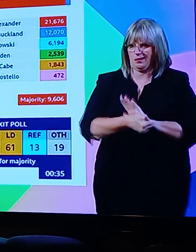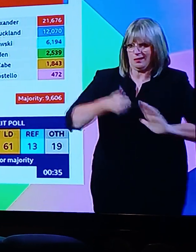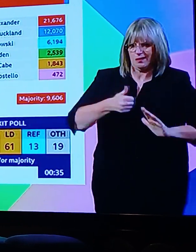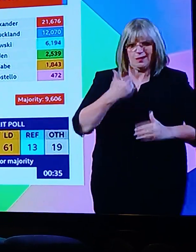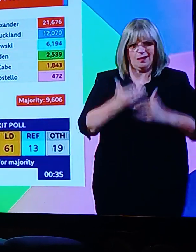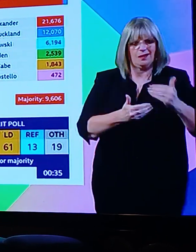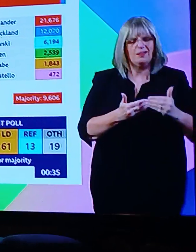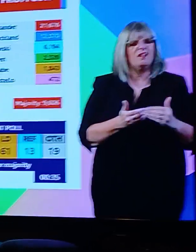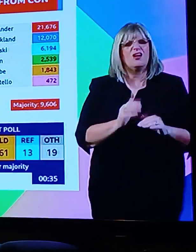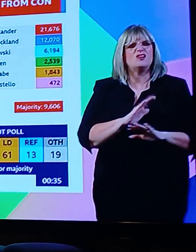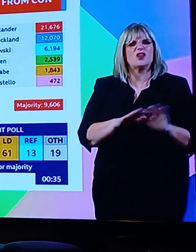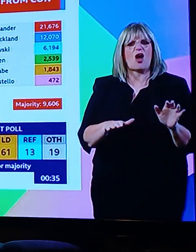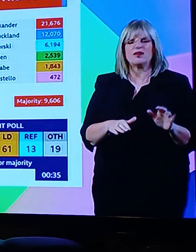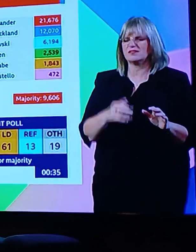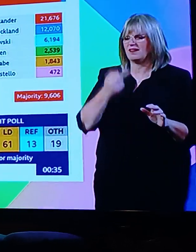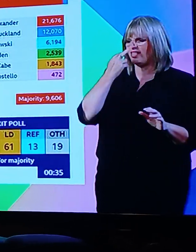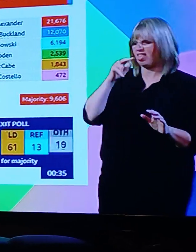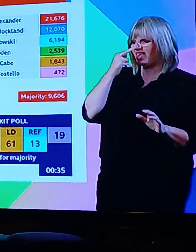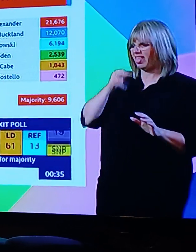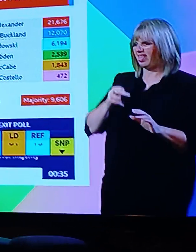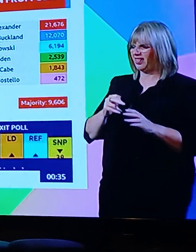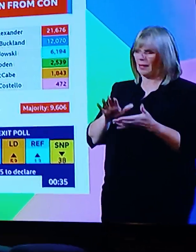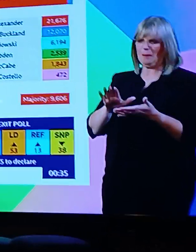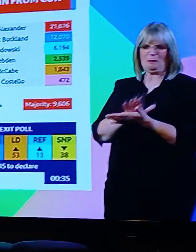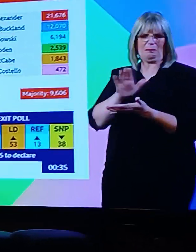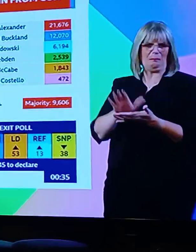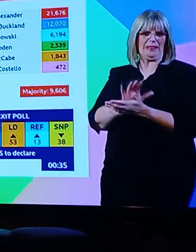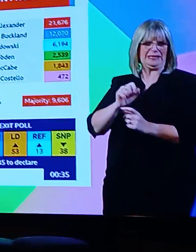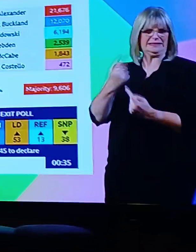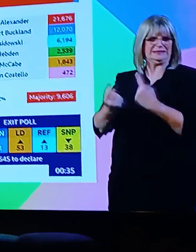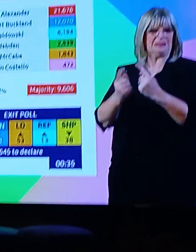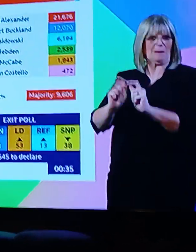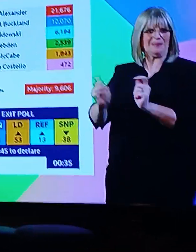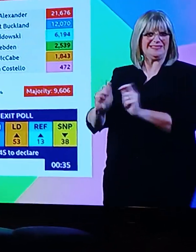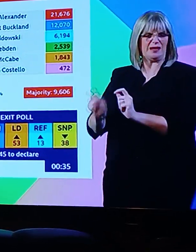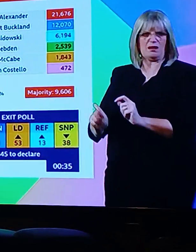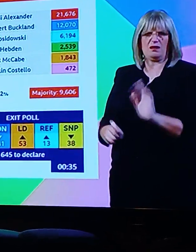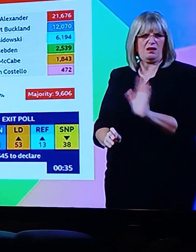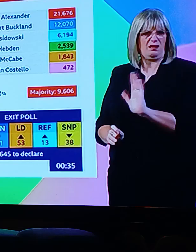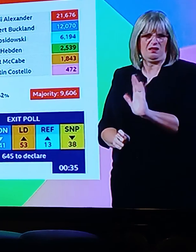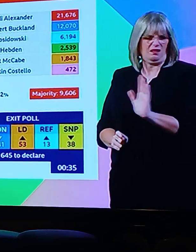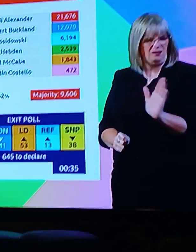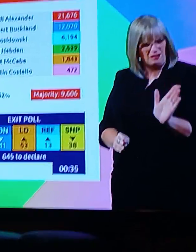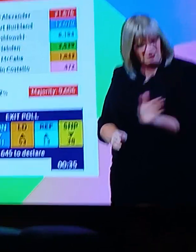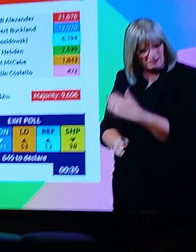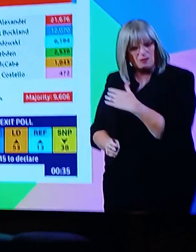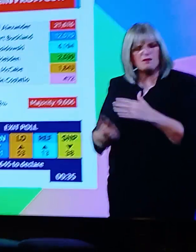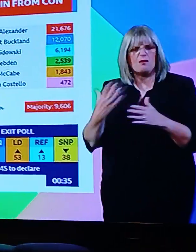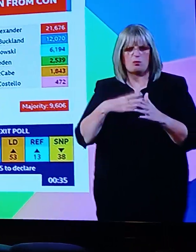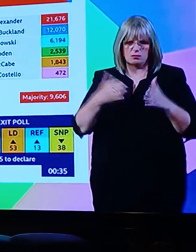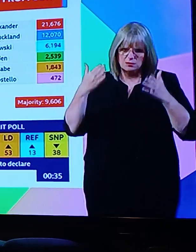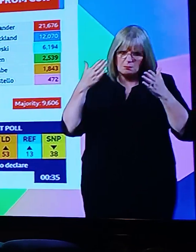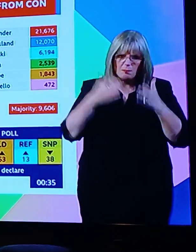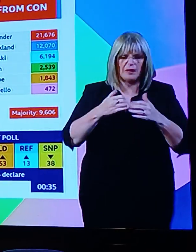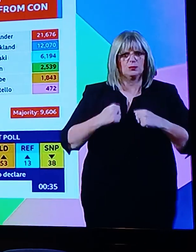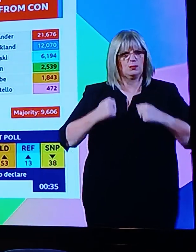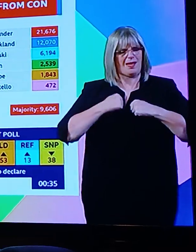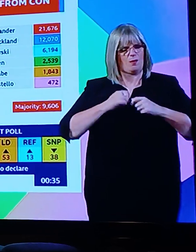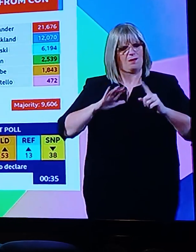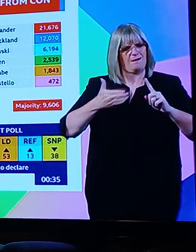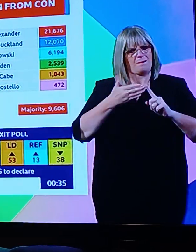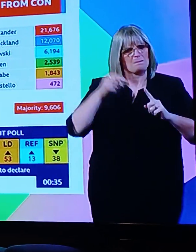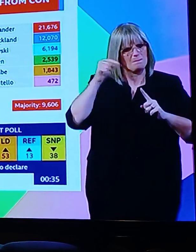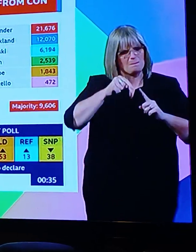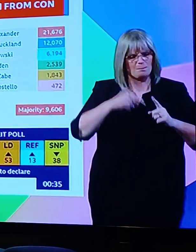Reform Party. If we can get back to that, then I think we have more than a fighting